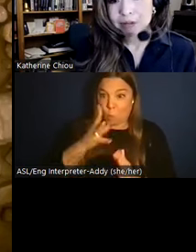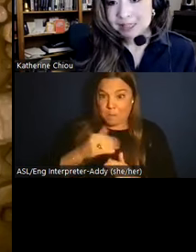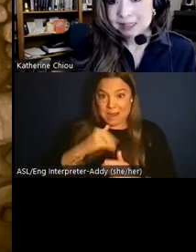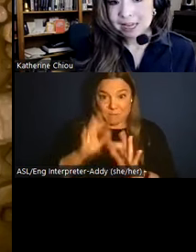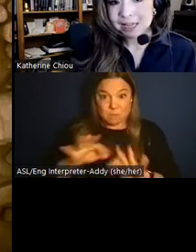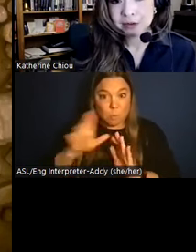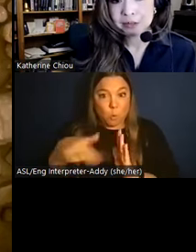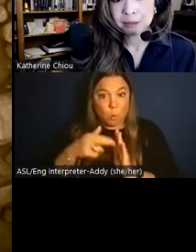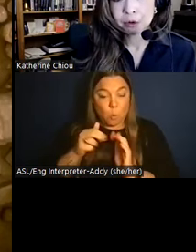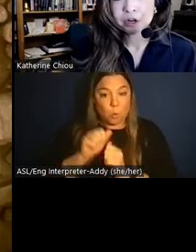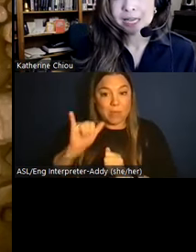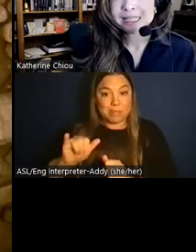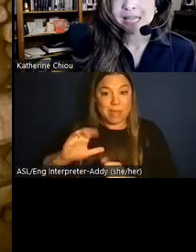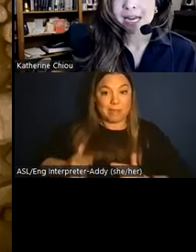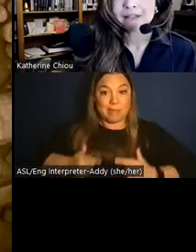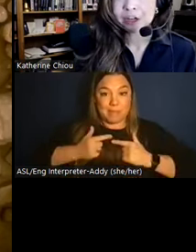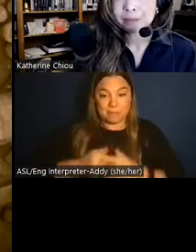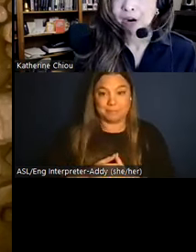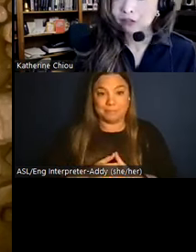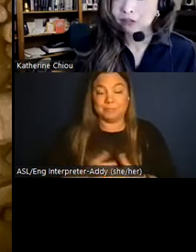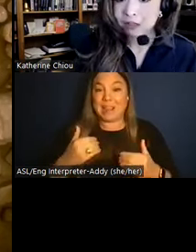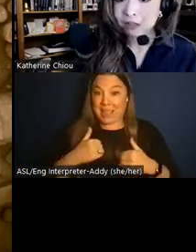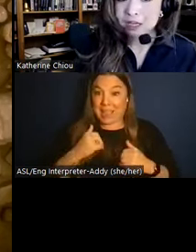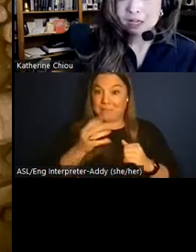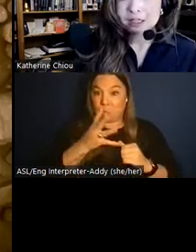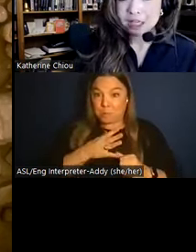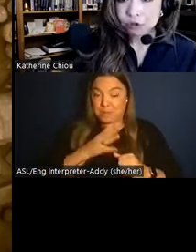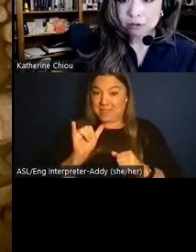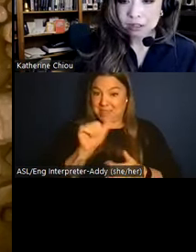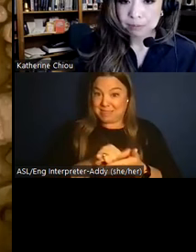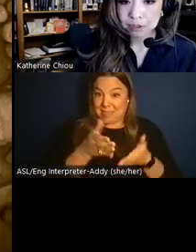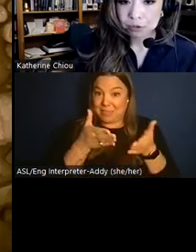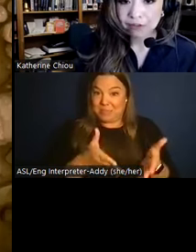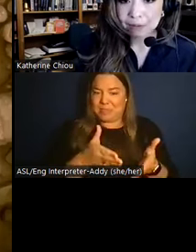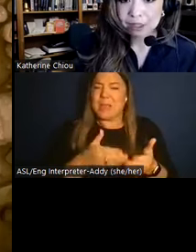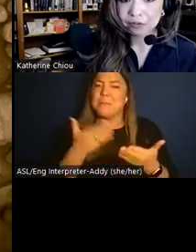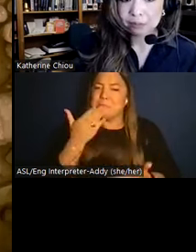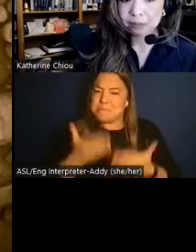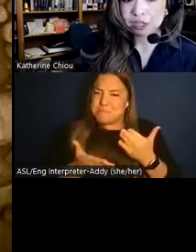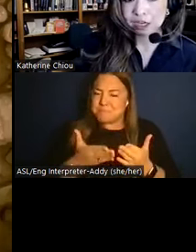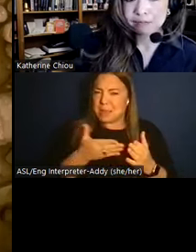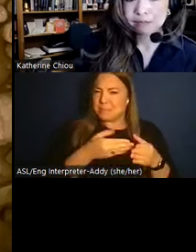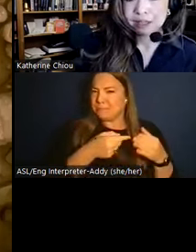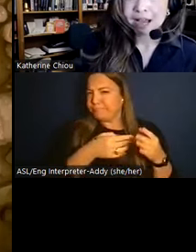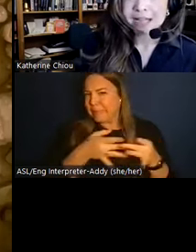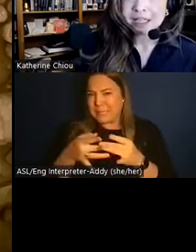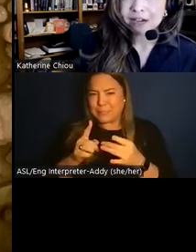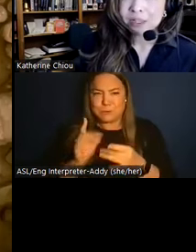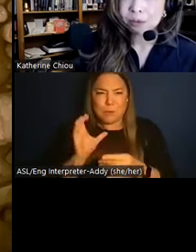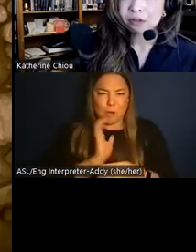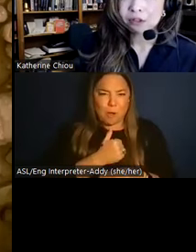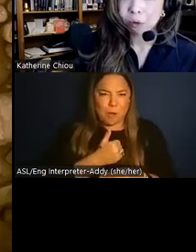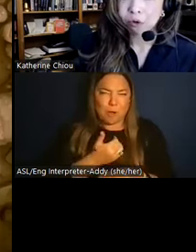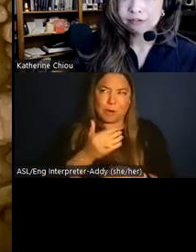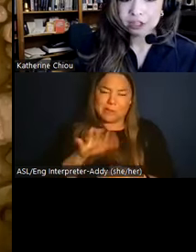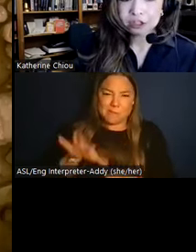Their presence at San Jose de Moro hints at a very powerful cult central to the spiritual fabric of the Moche. Identified